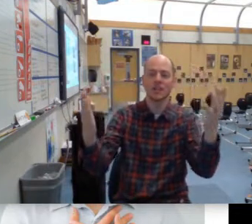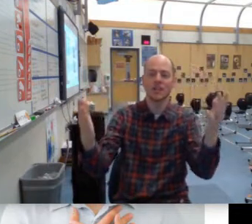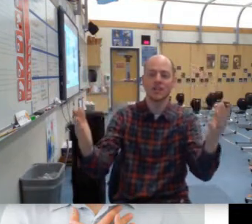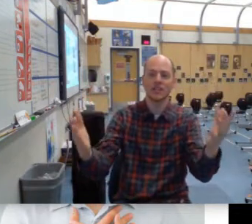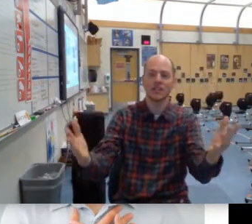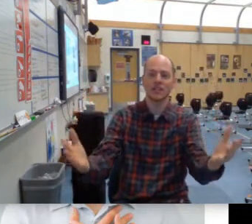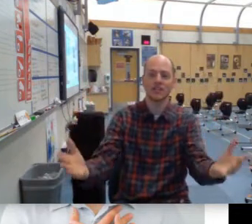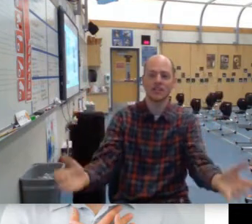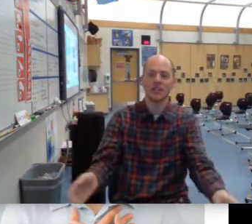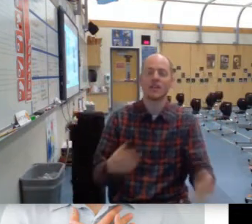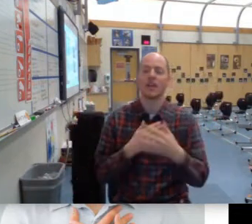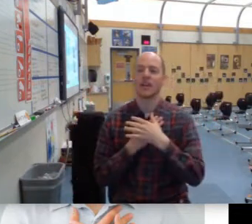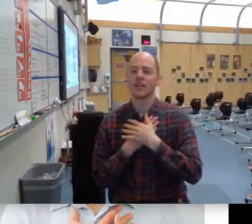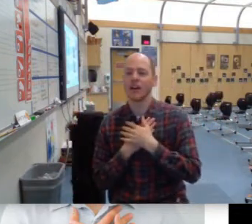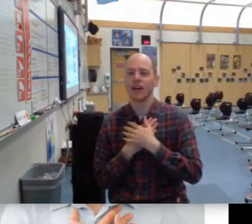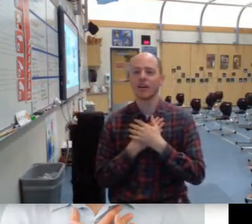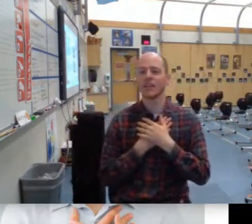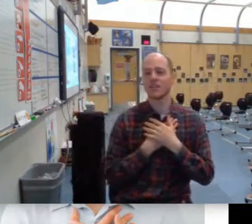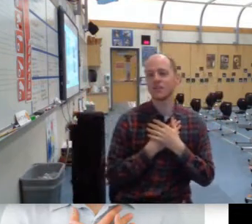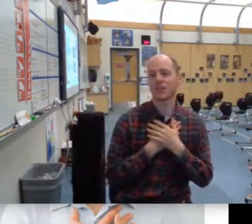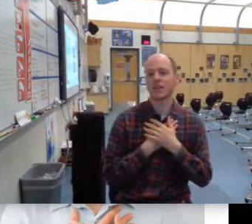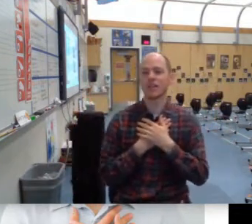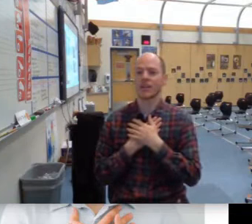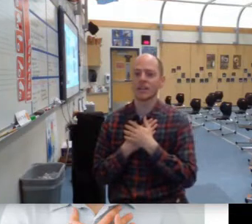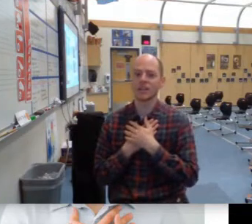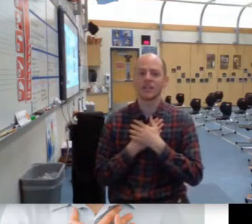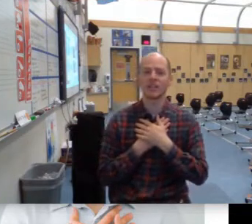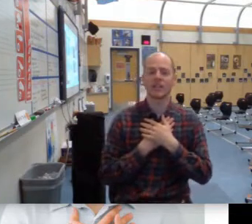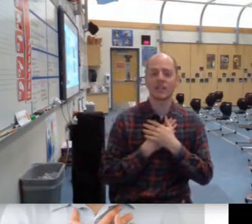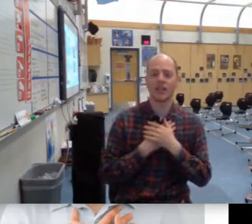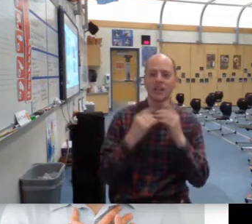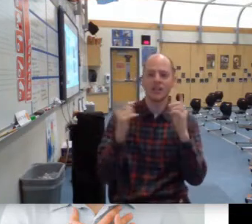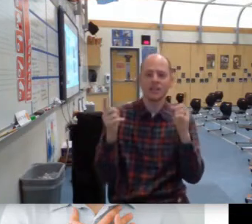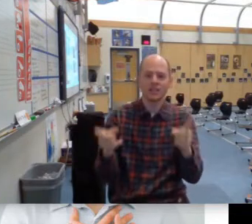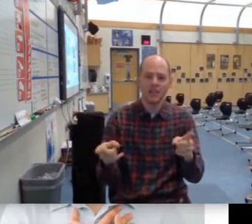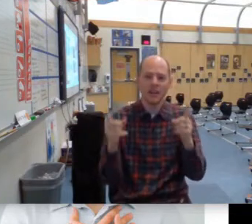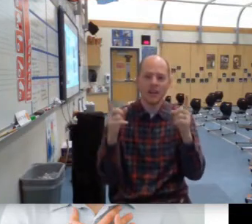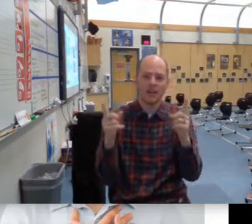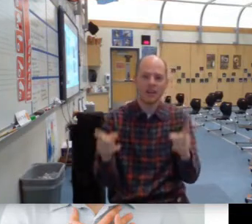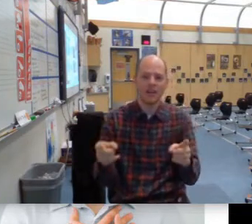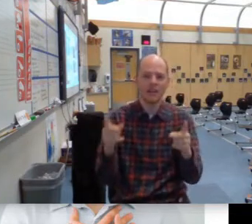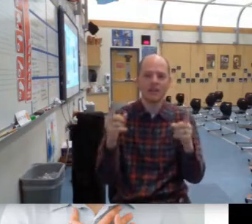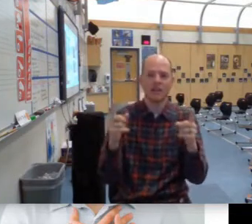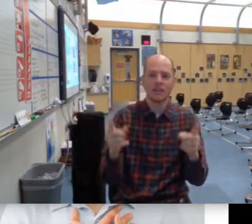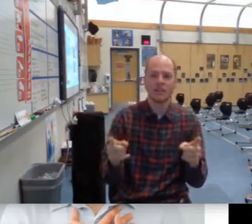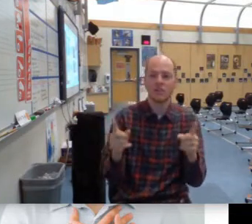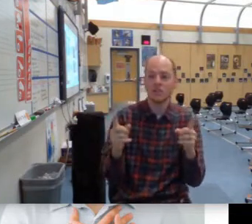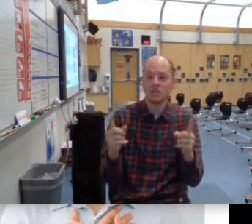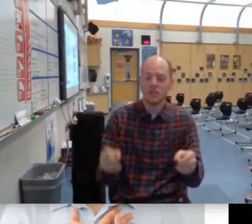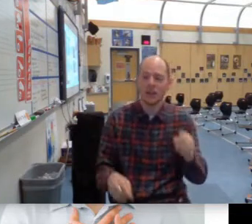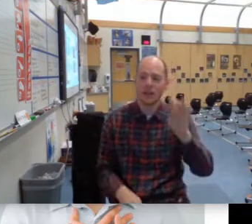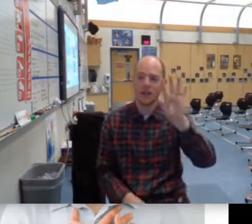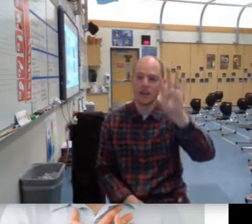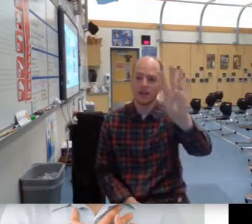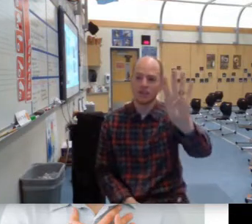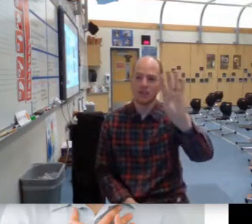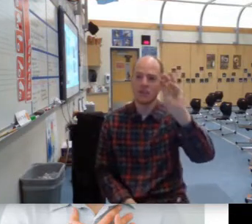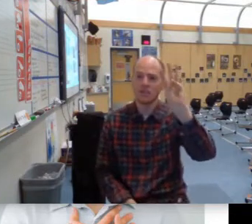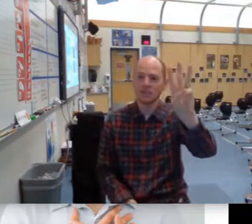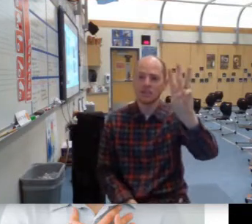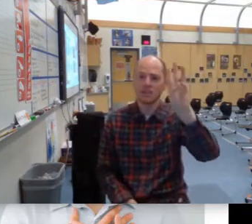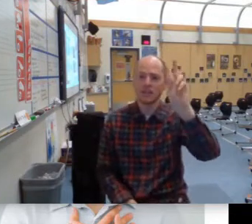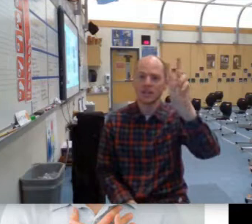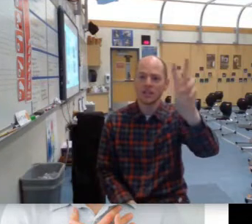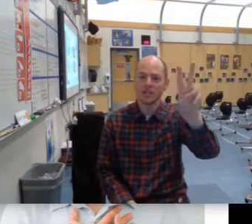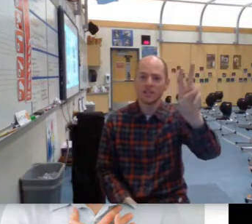there. And I know when I need it, I can count on you like